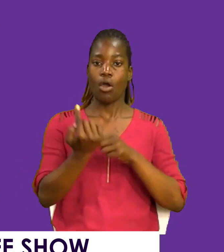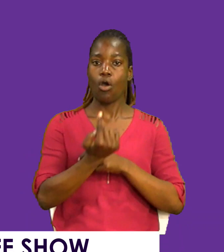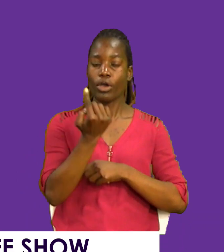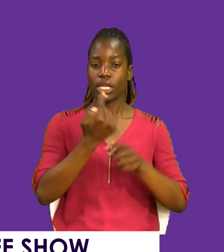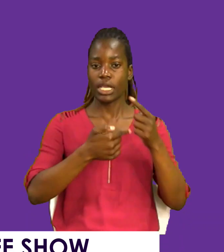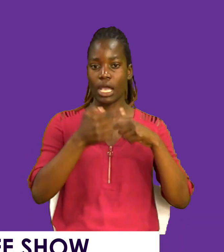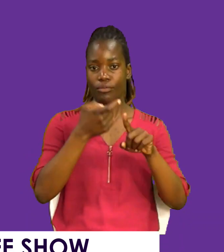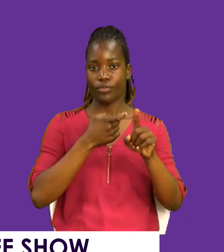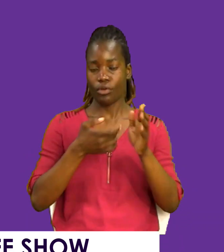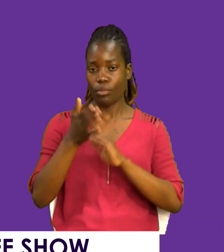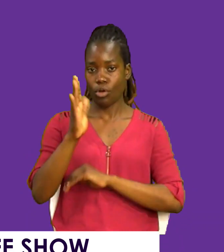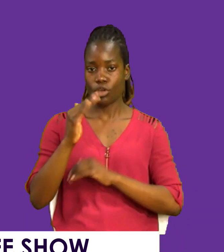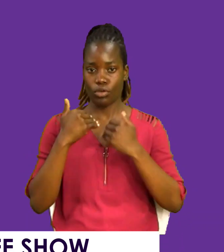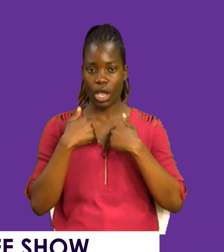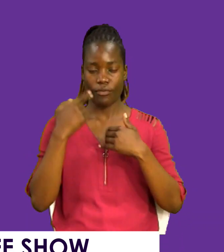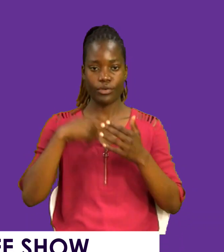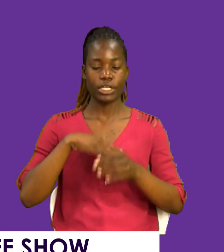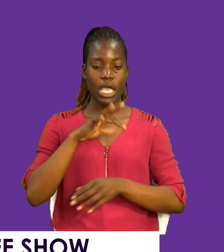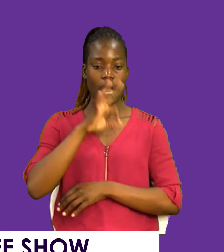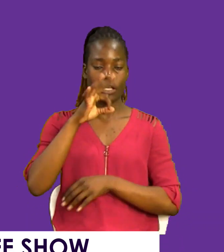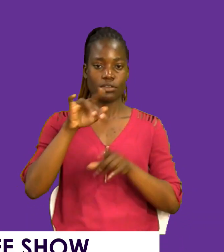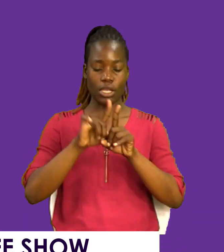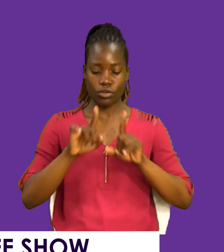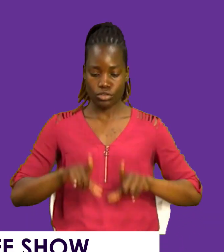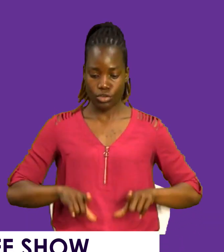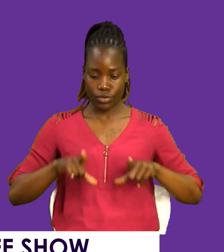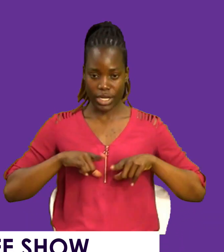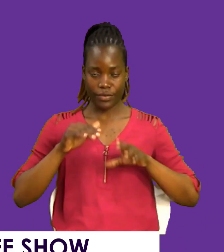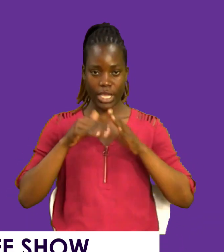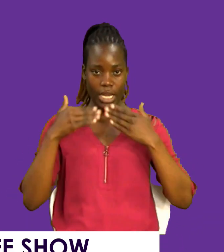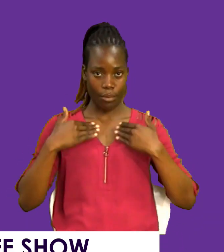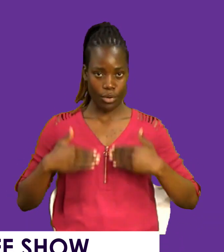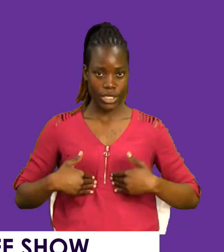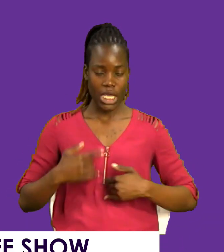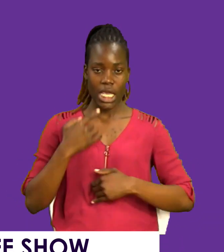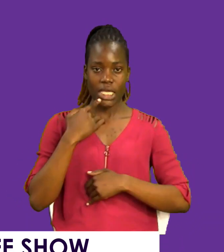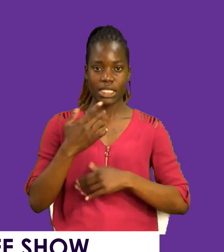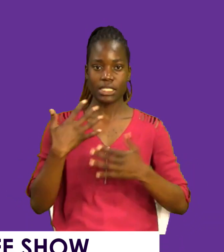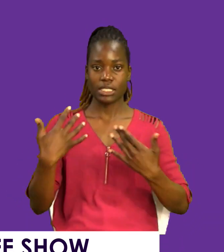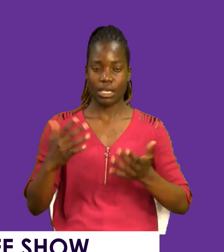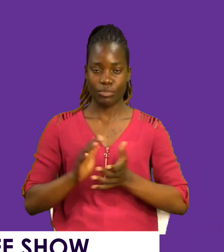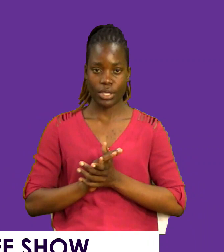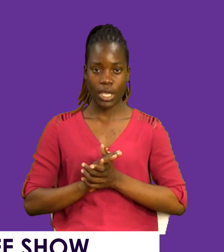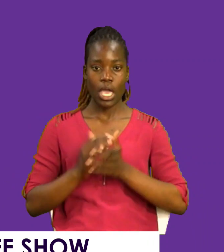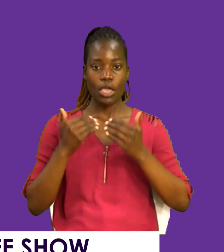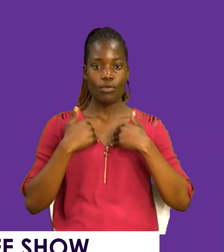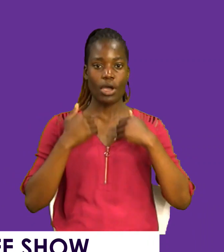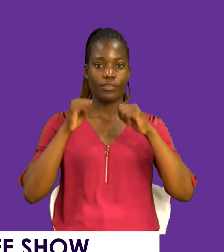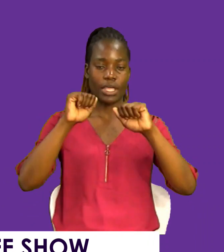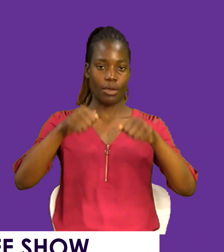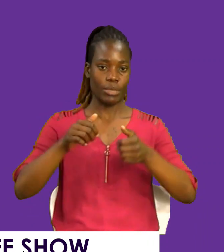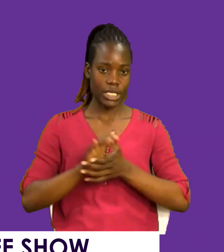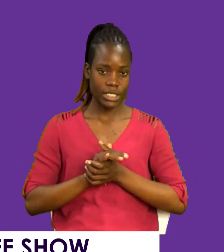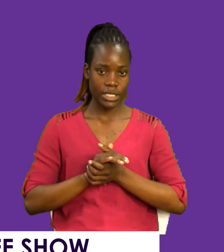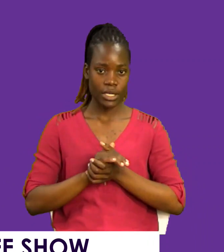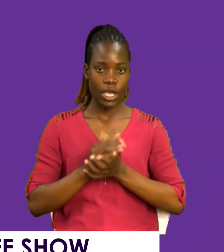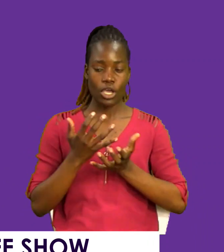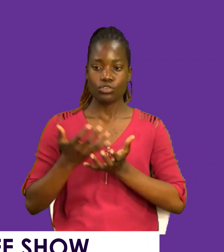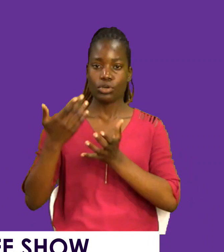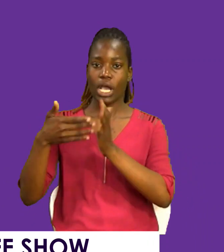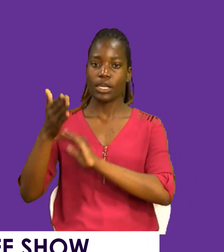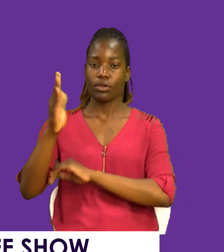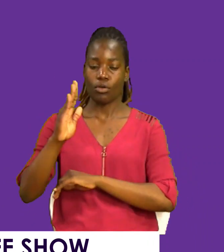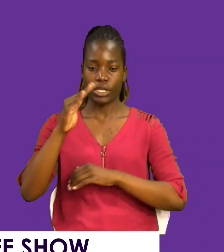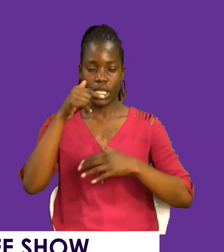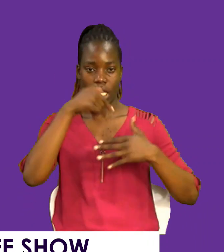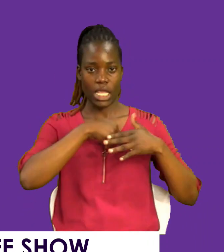God. You carry a soul and you live in a body. That tells me something. You have the ability to carry God on